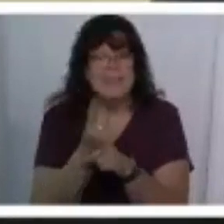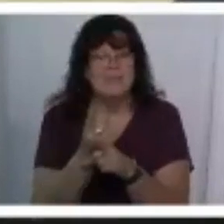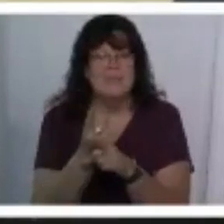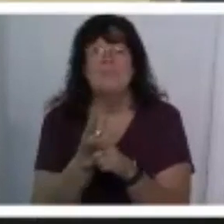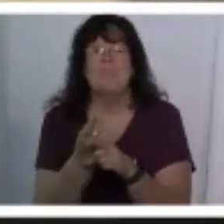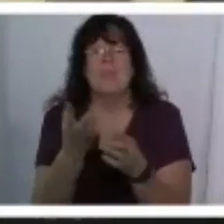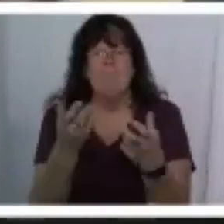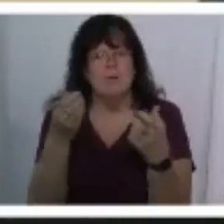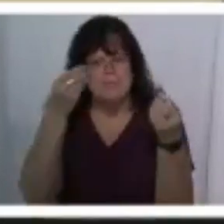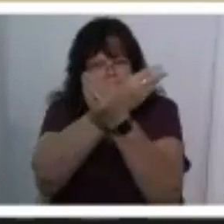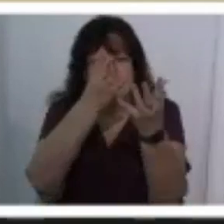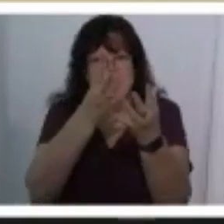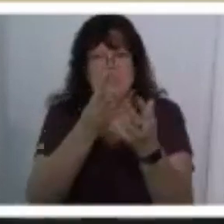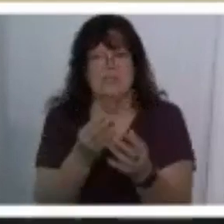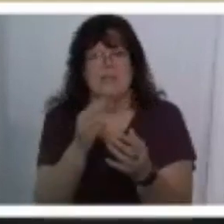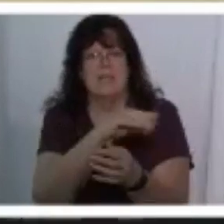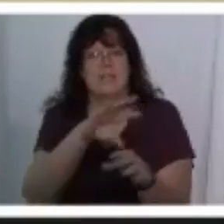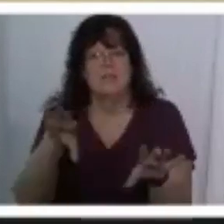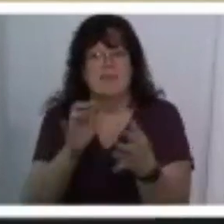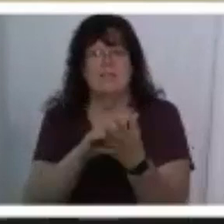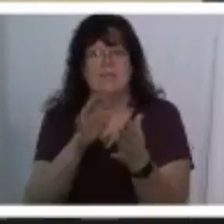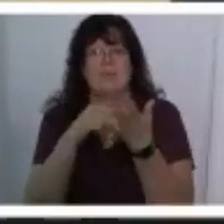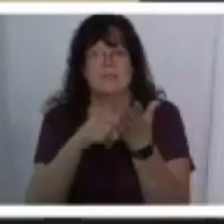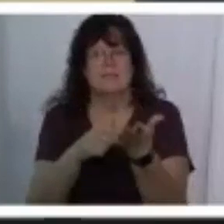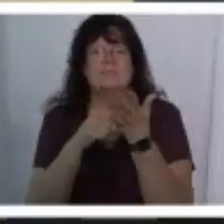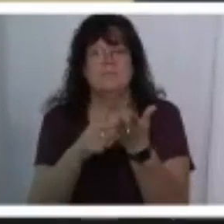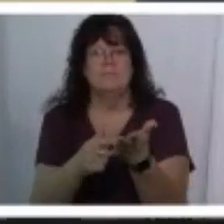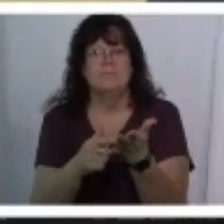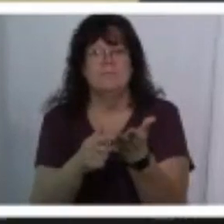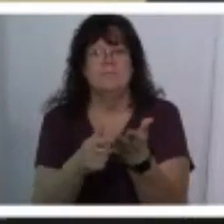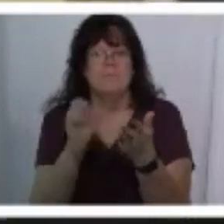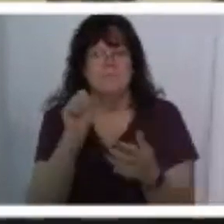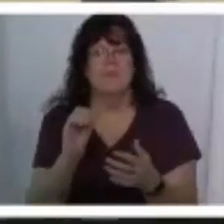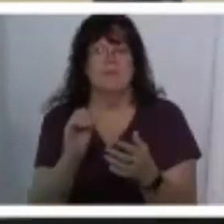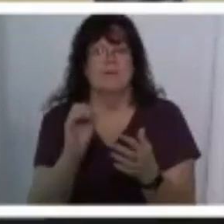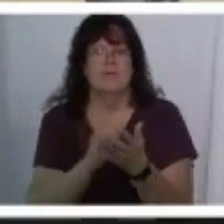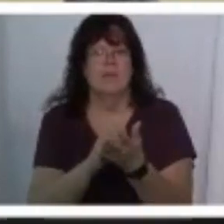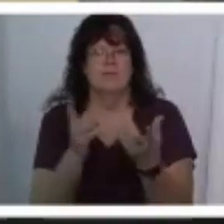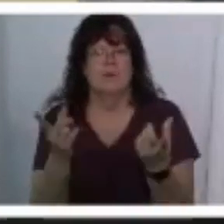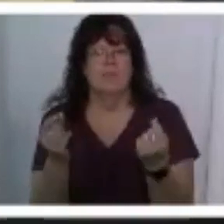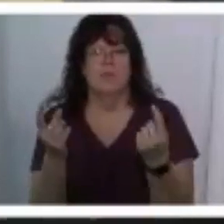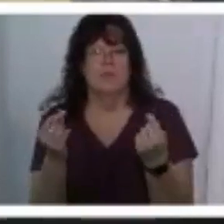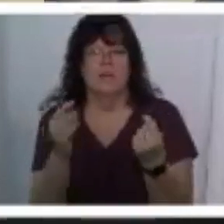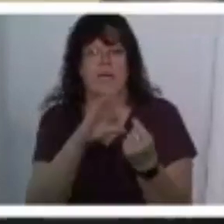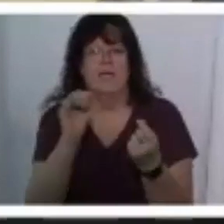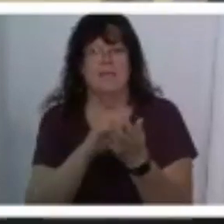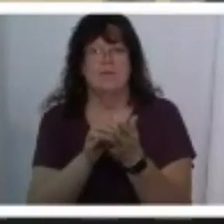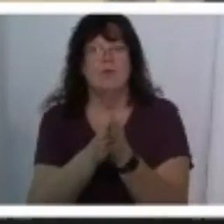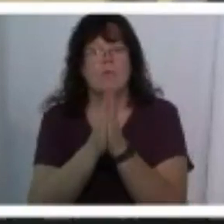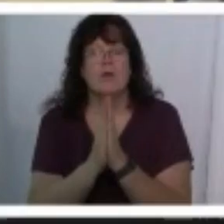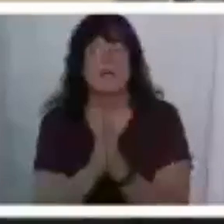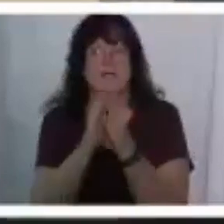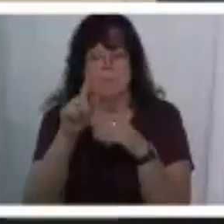different ways to spread the word and to do those things that we're that we're talking about um so that's what we're doing and and that's what we're praying